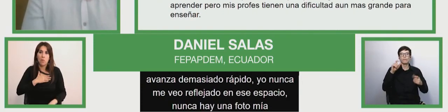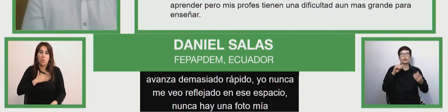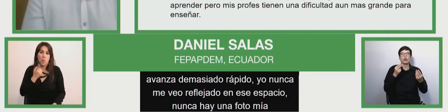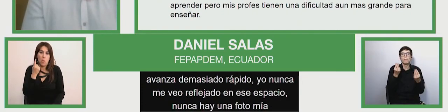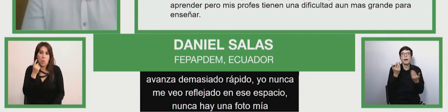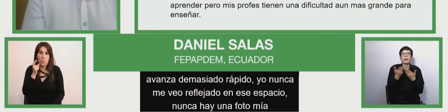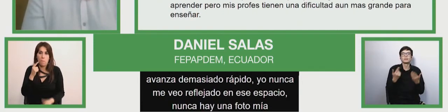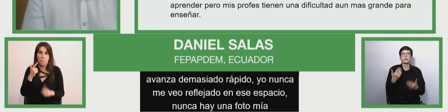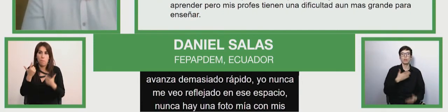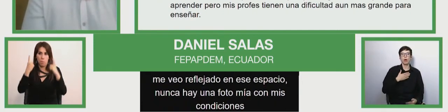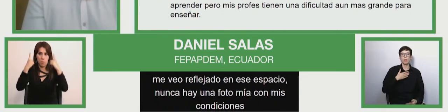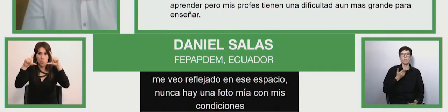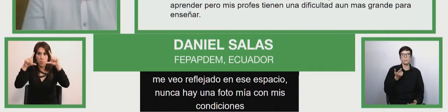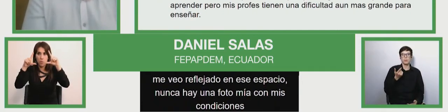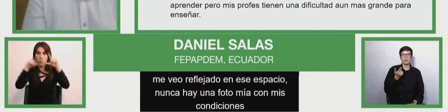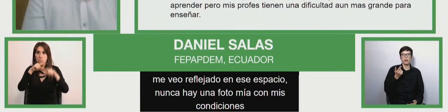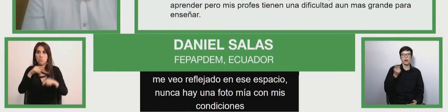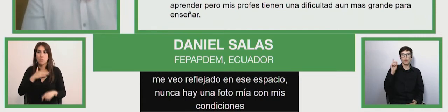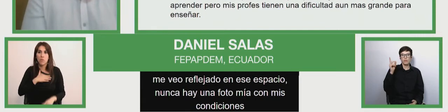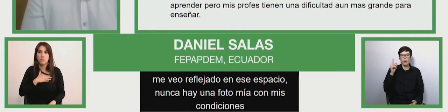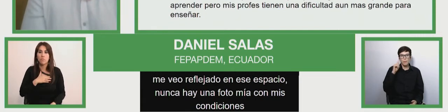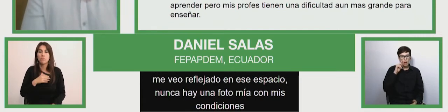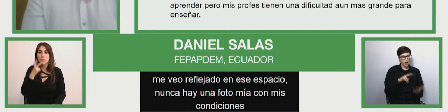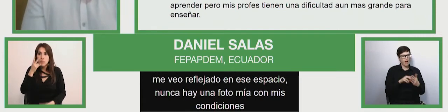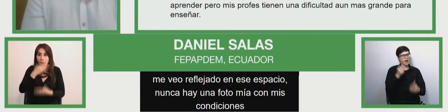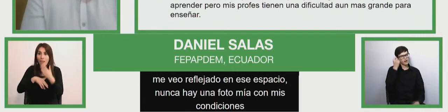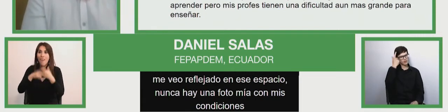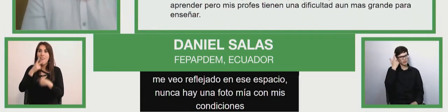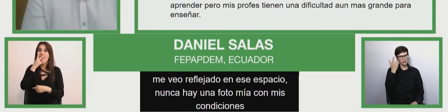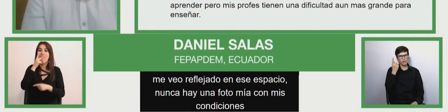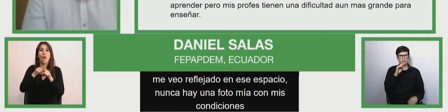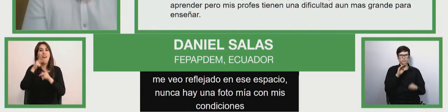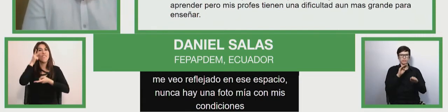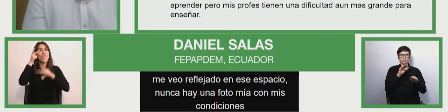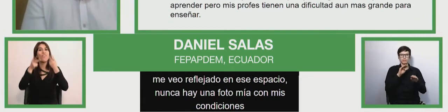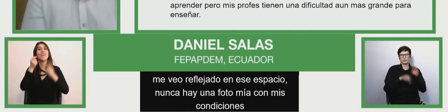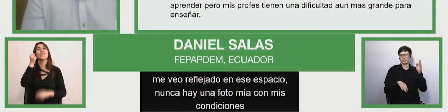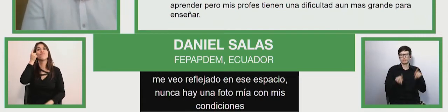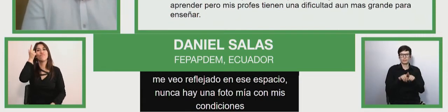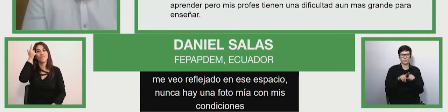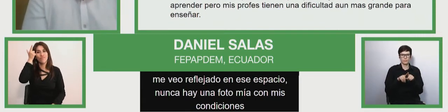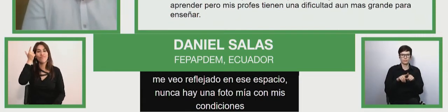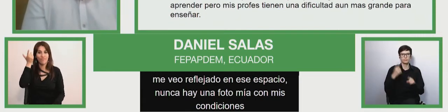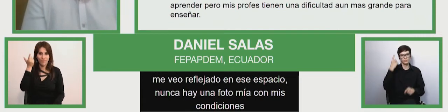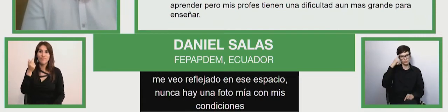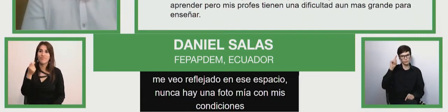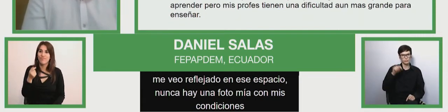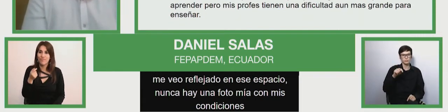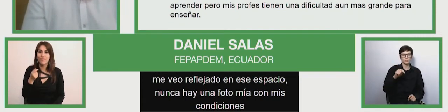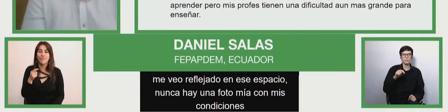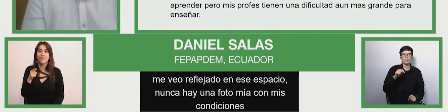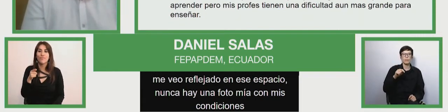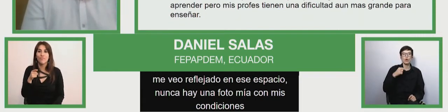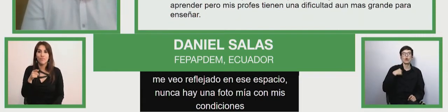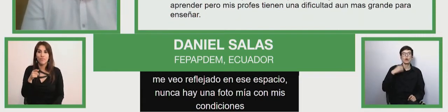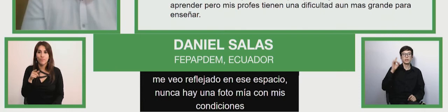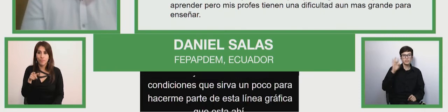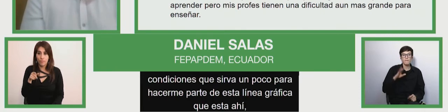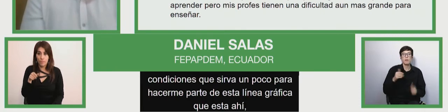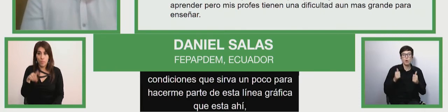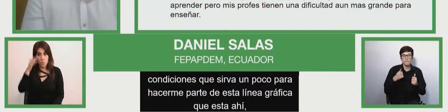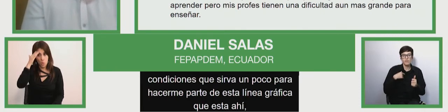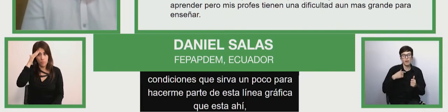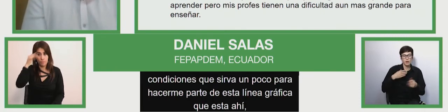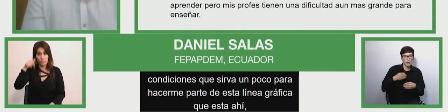would be useful for me as a role model and with this what i didn't know that we supposed and we found in doing things